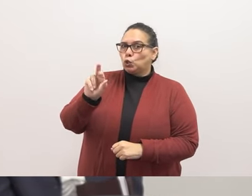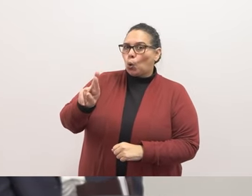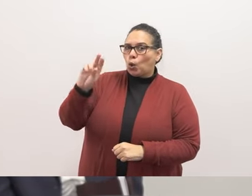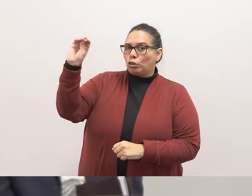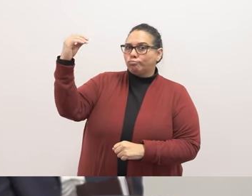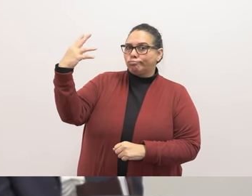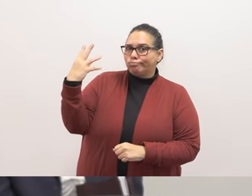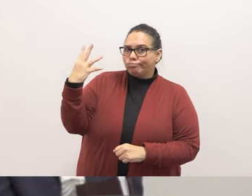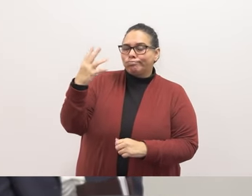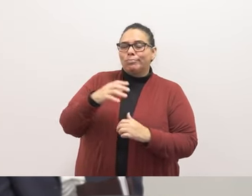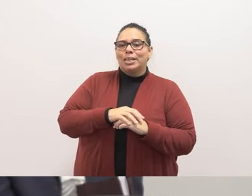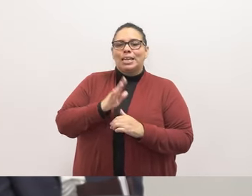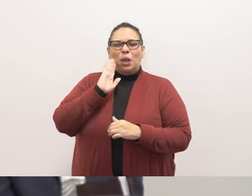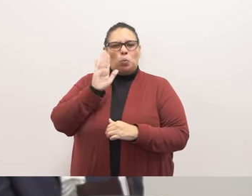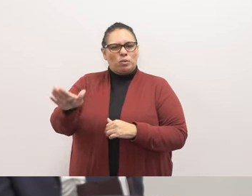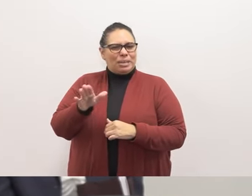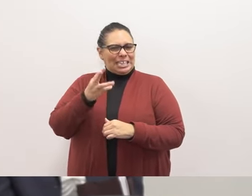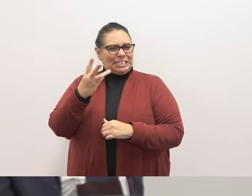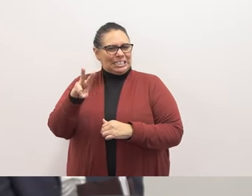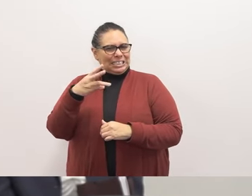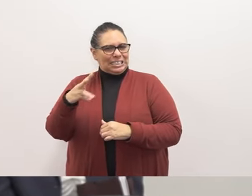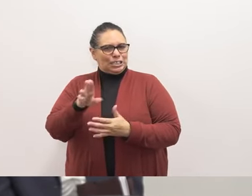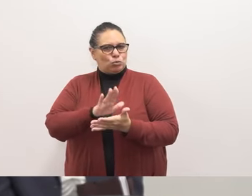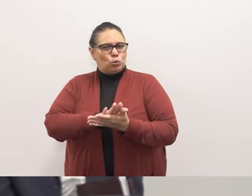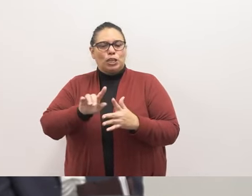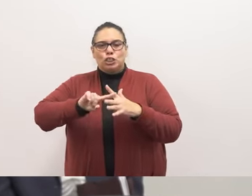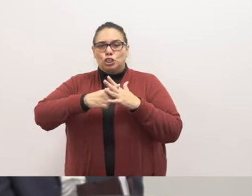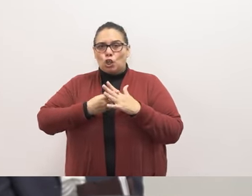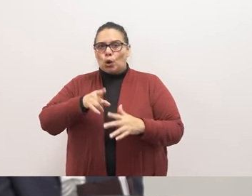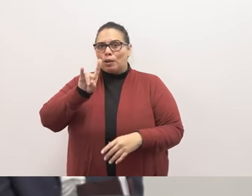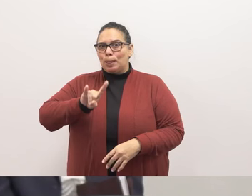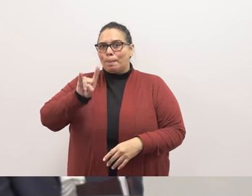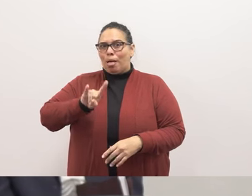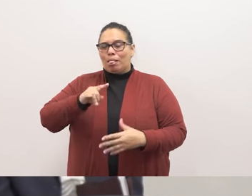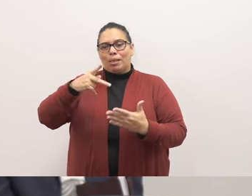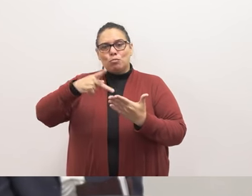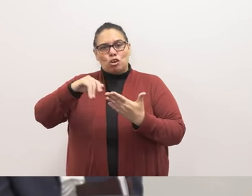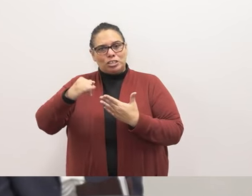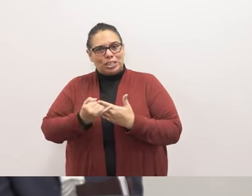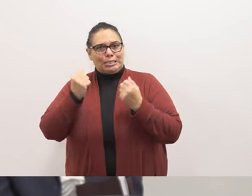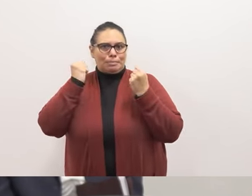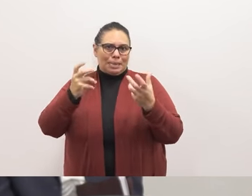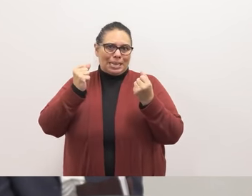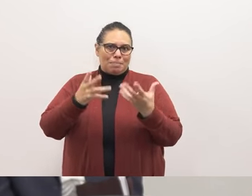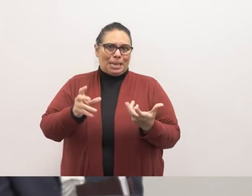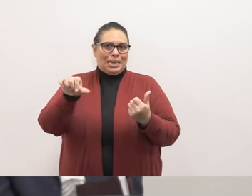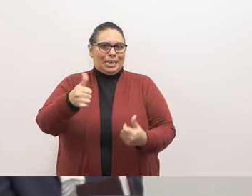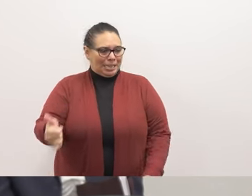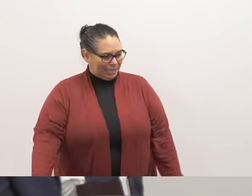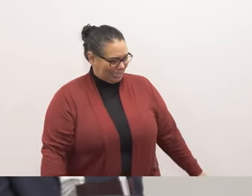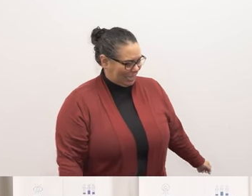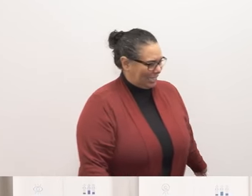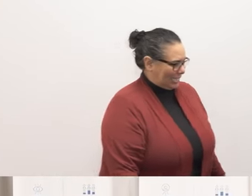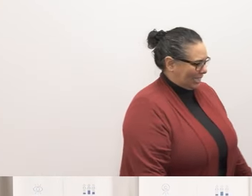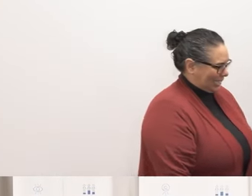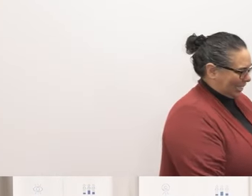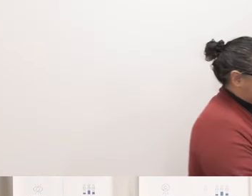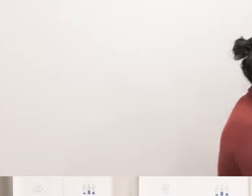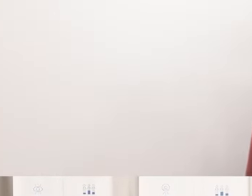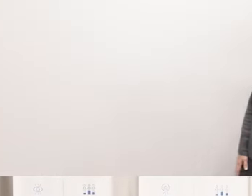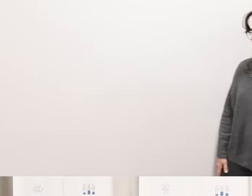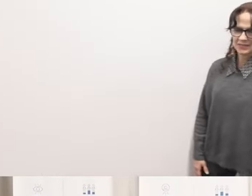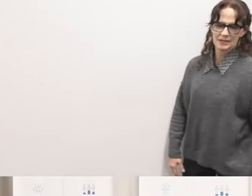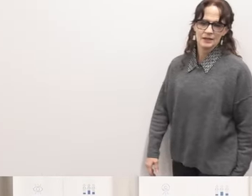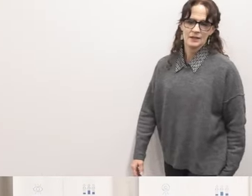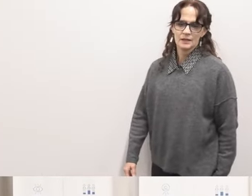encompass 16 sites our start of the poly project and a host of others and i would just just add miss lopez